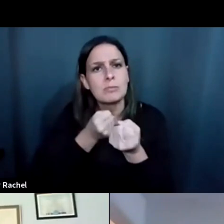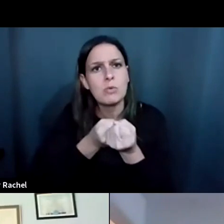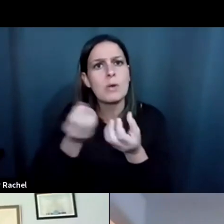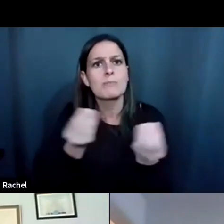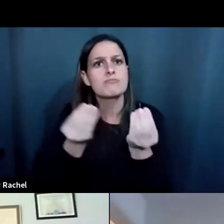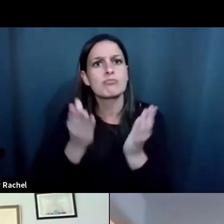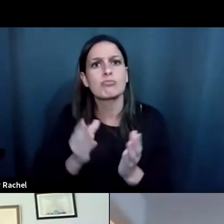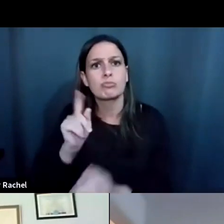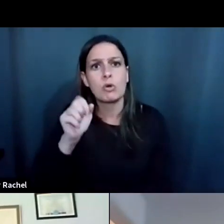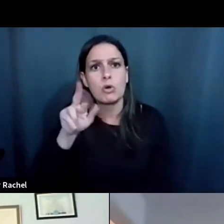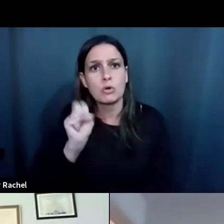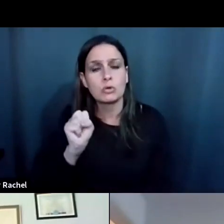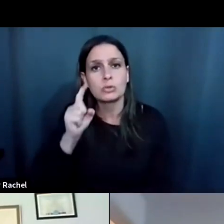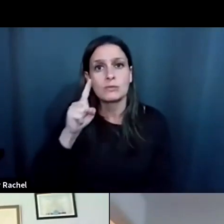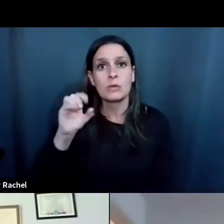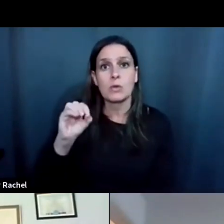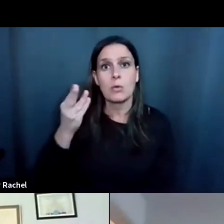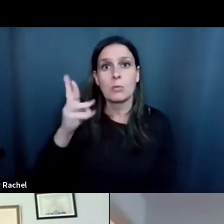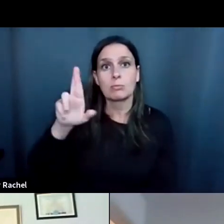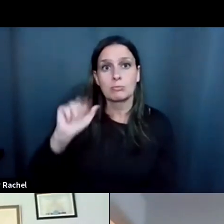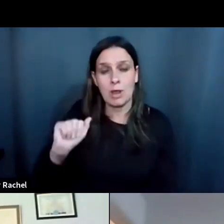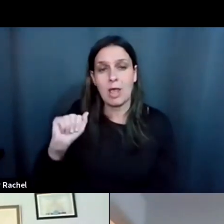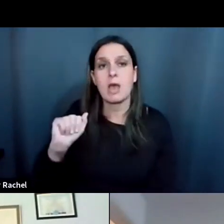for the OBRA waiver?